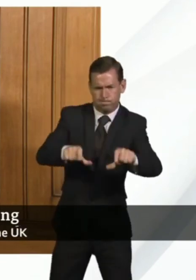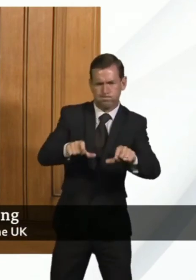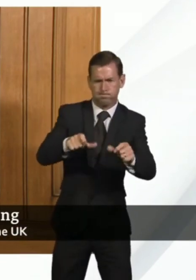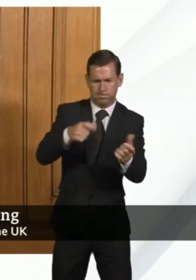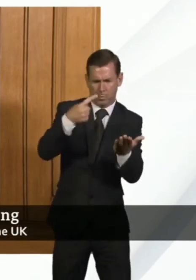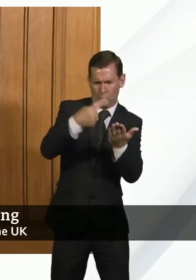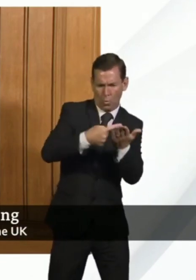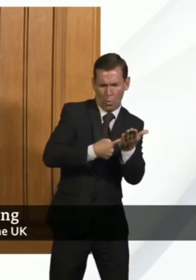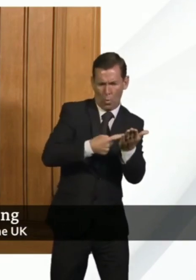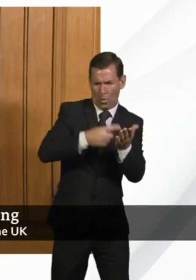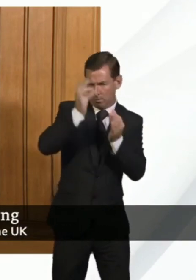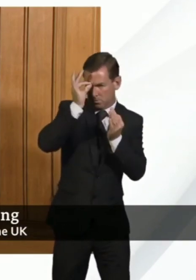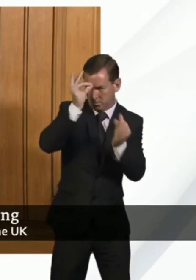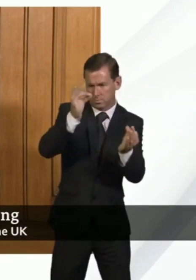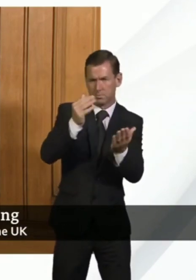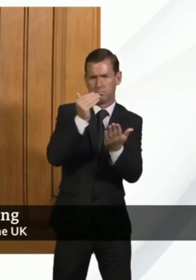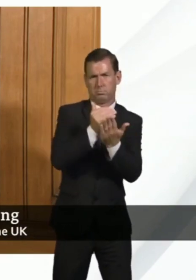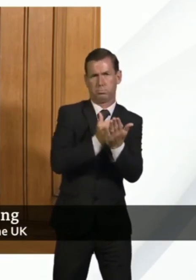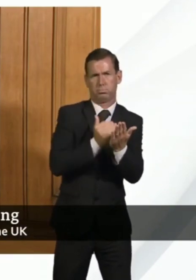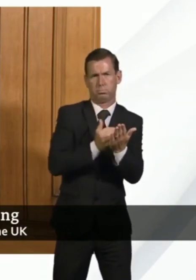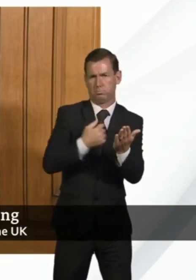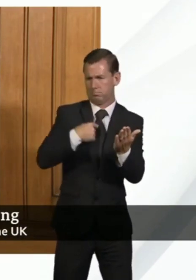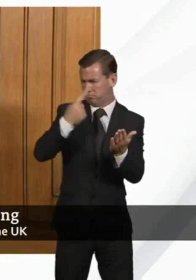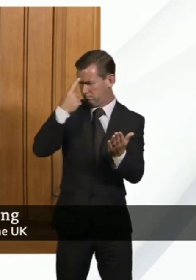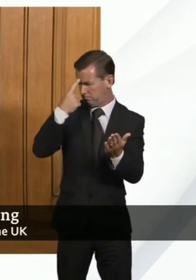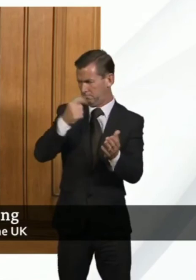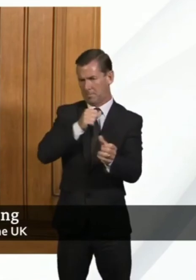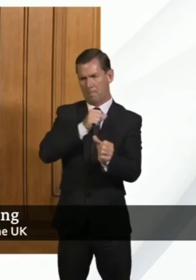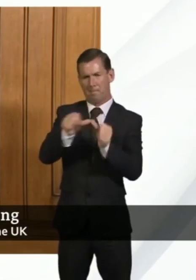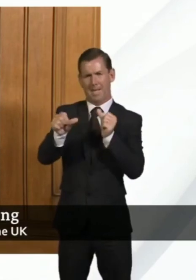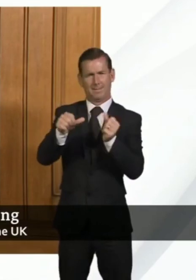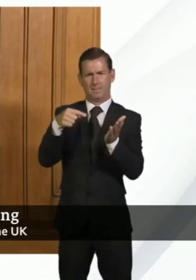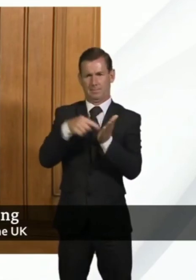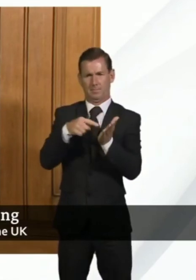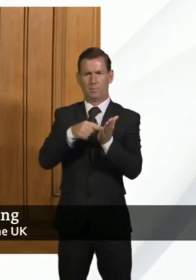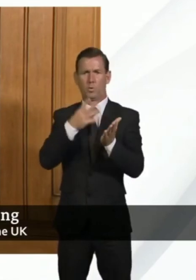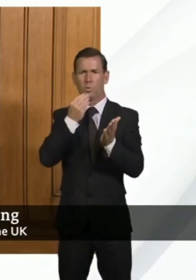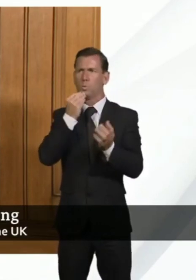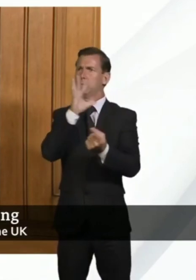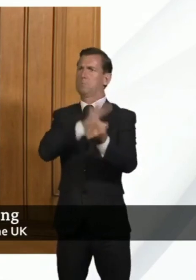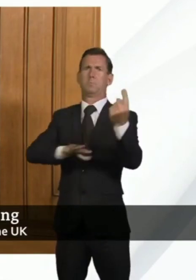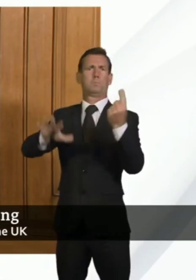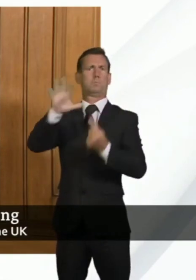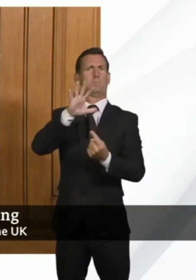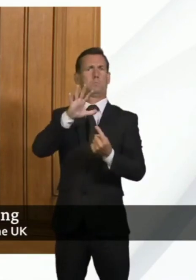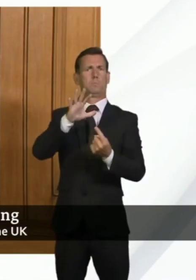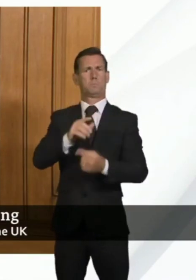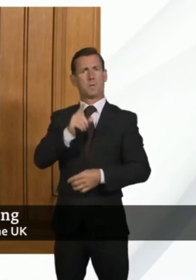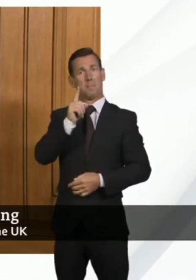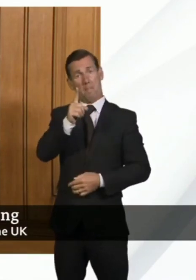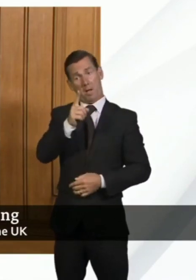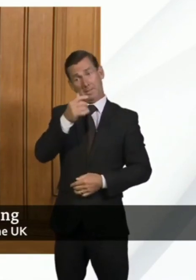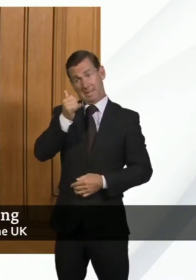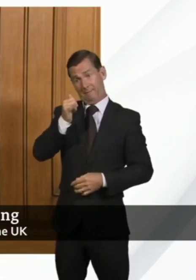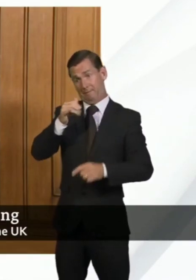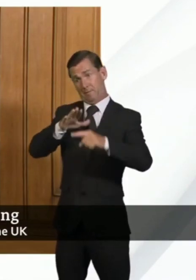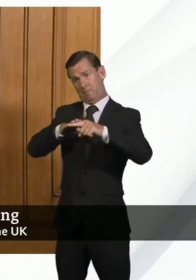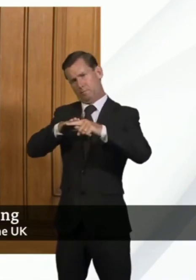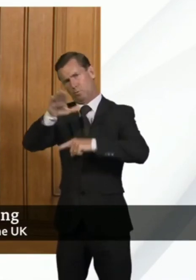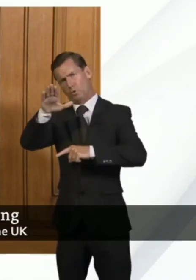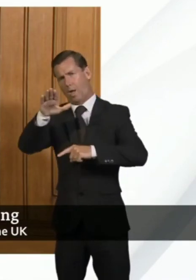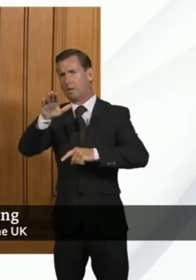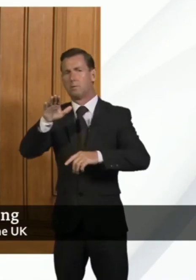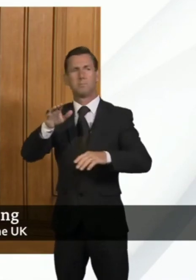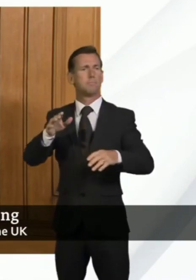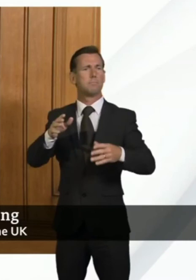and I think that is the best way overall to to approach this but as we get to a point where we are talking about individual